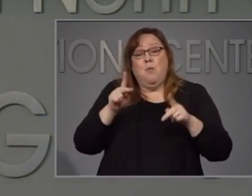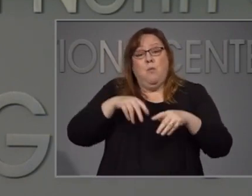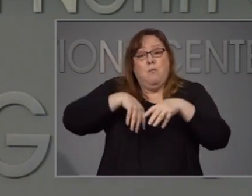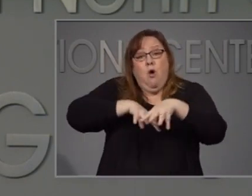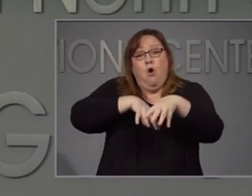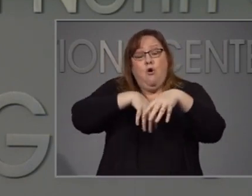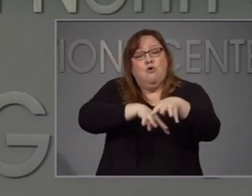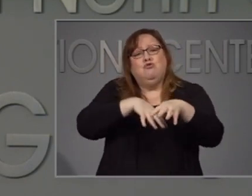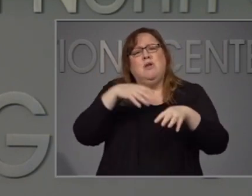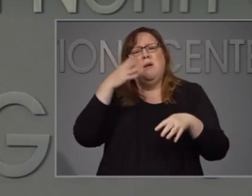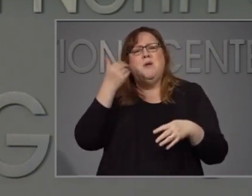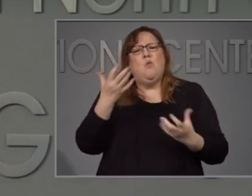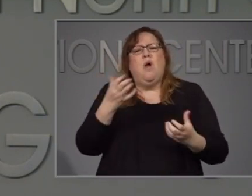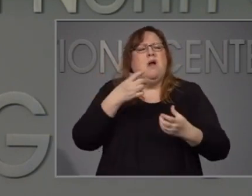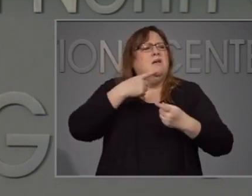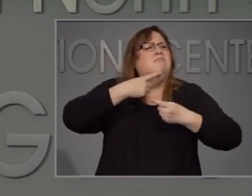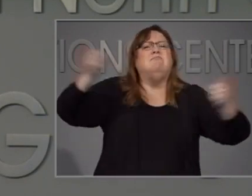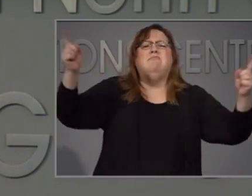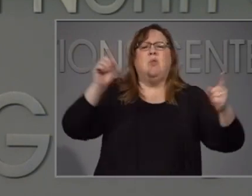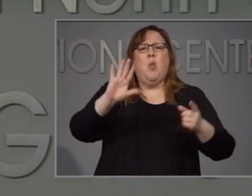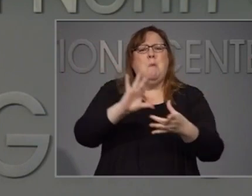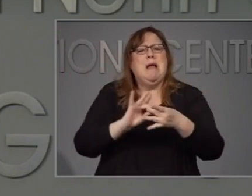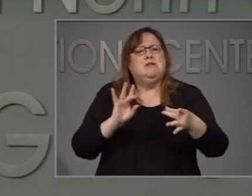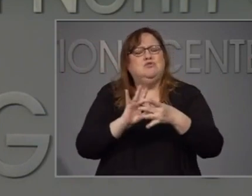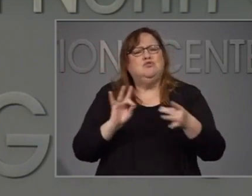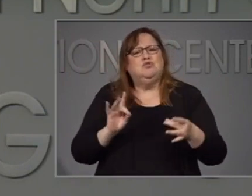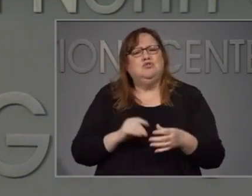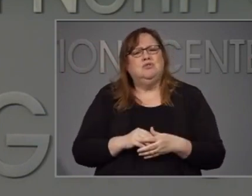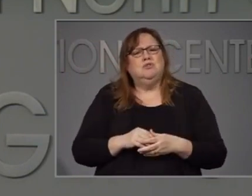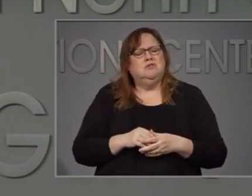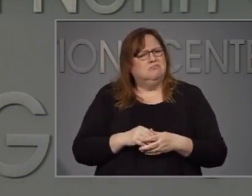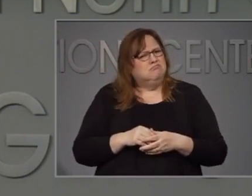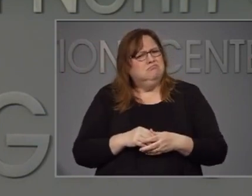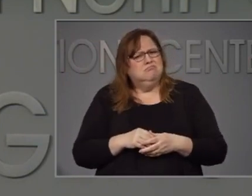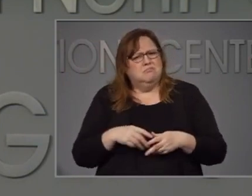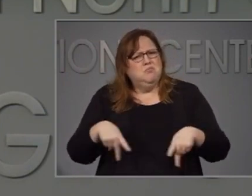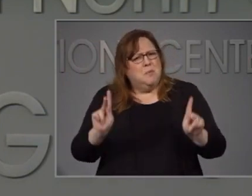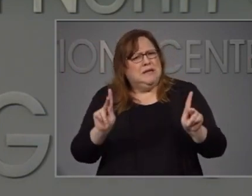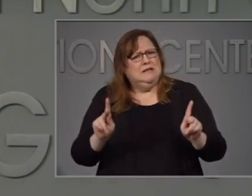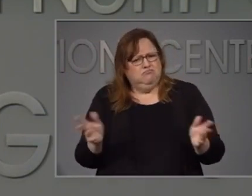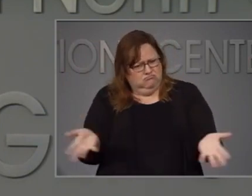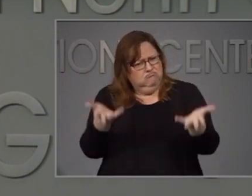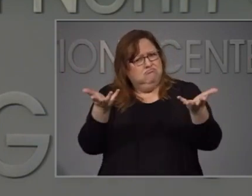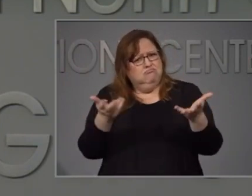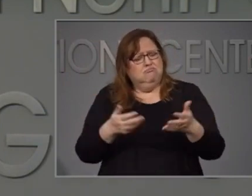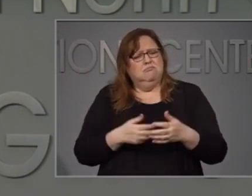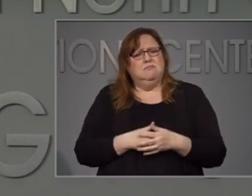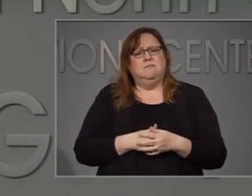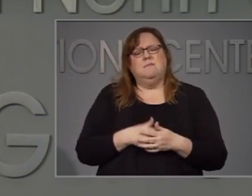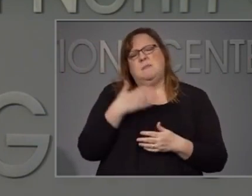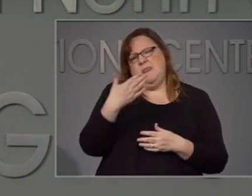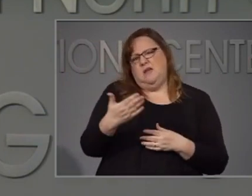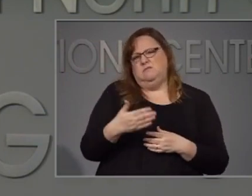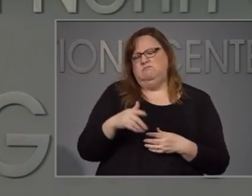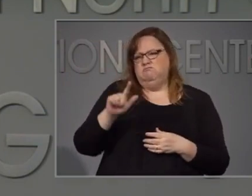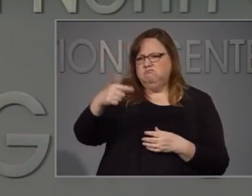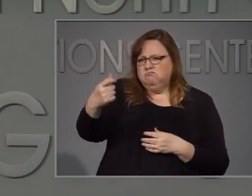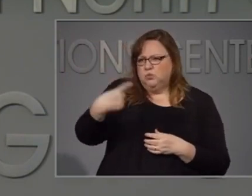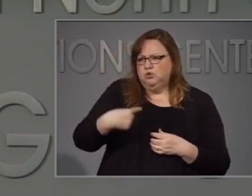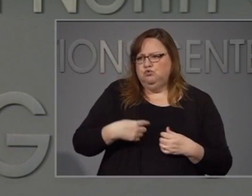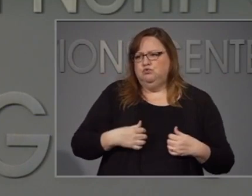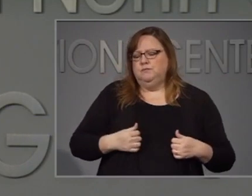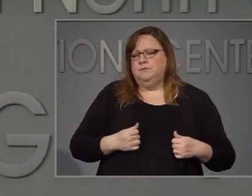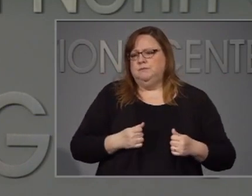important, and we want them the ability to bring that message forth. Thanks. Next question.